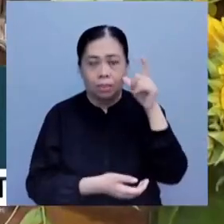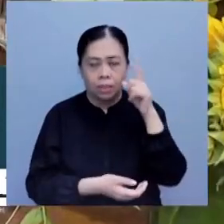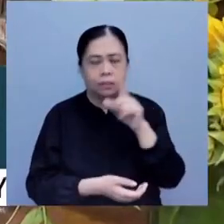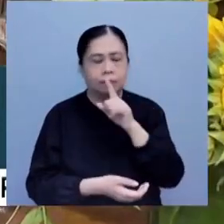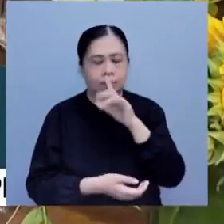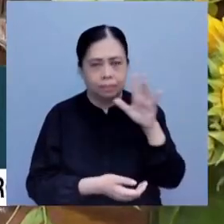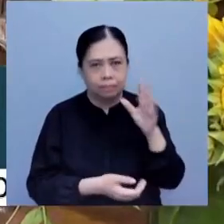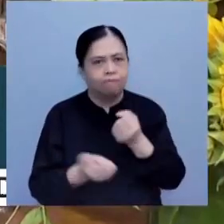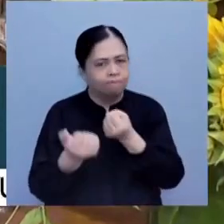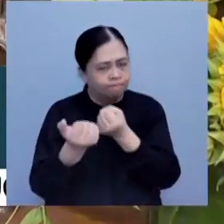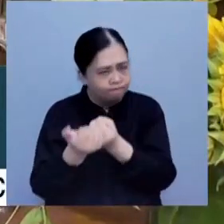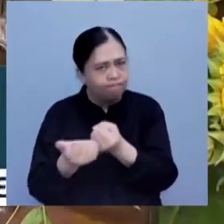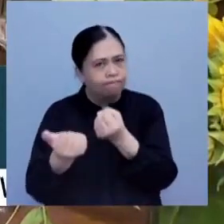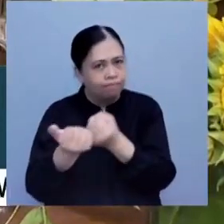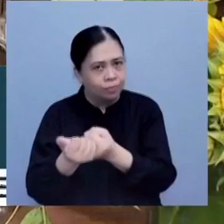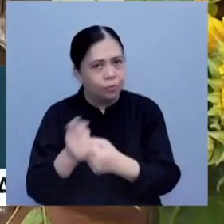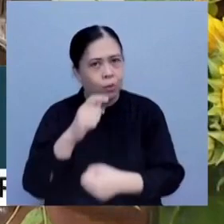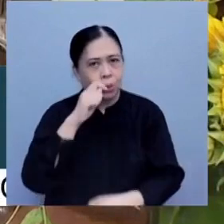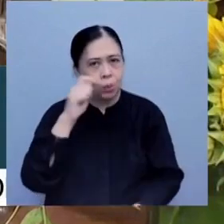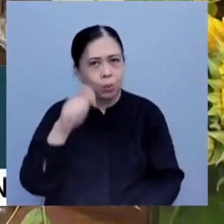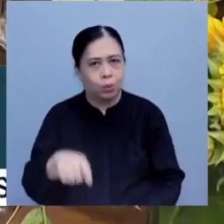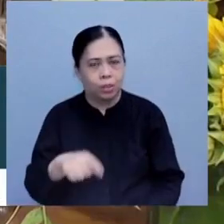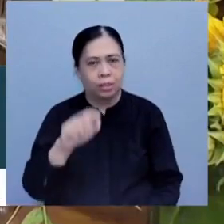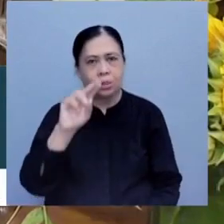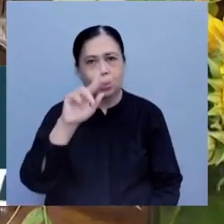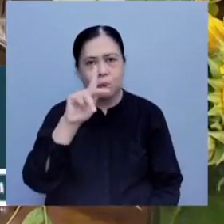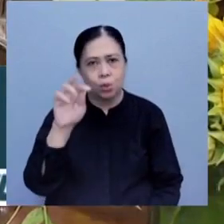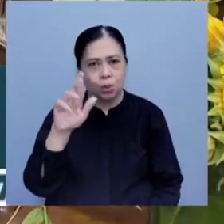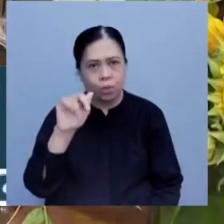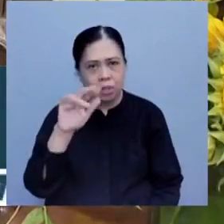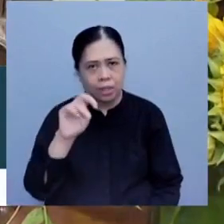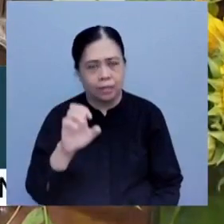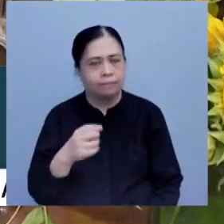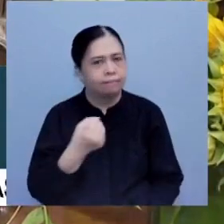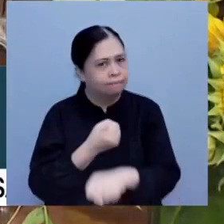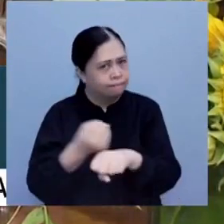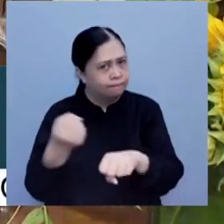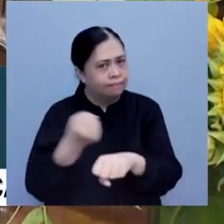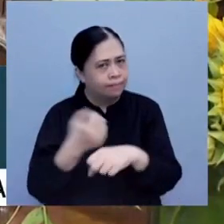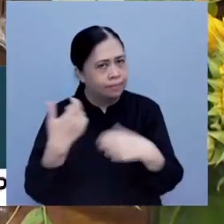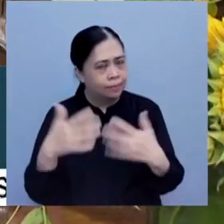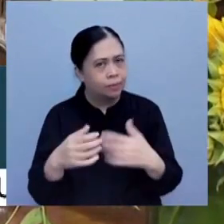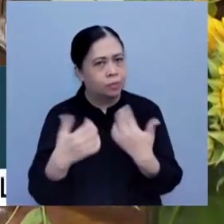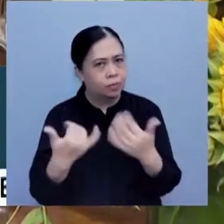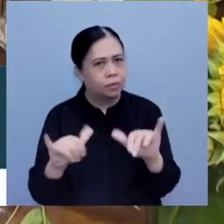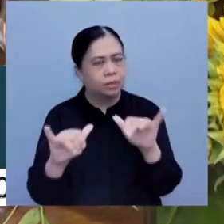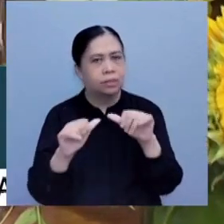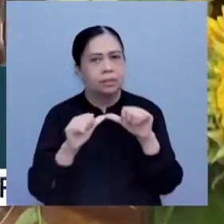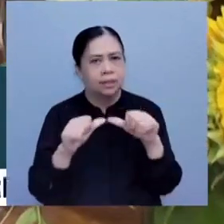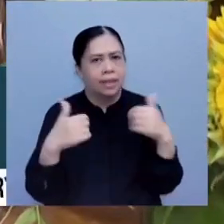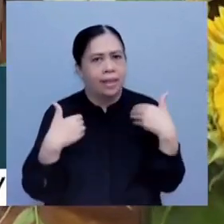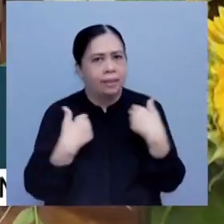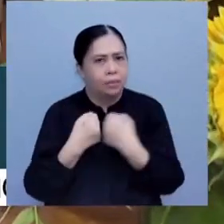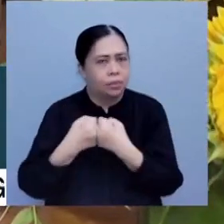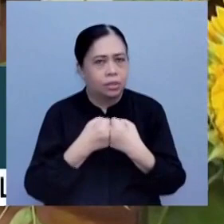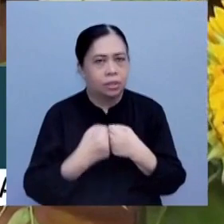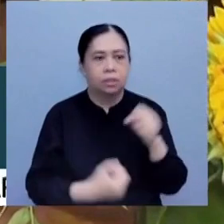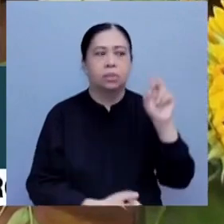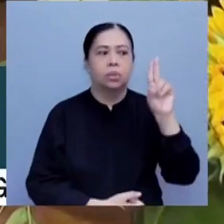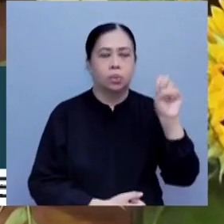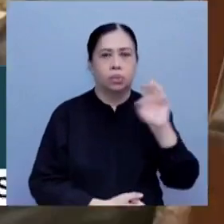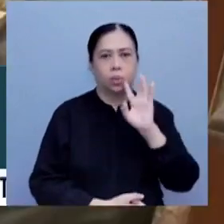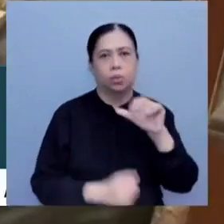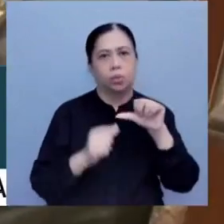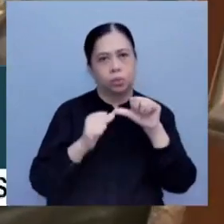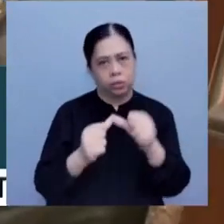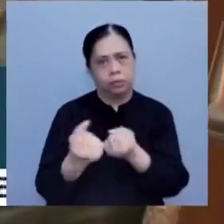unwavering support to Ukraine. The people of Ukraine are steeled for this struggle ahead. And the United States is going to continue to stand